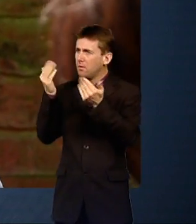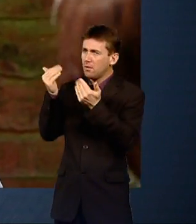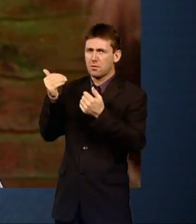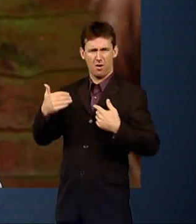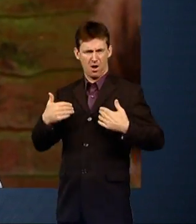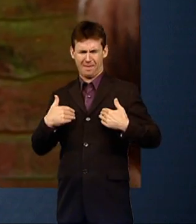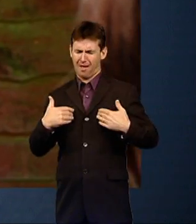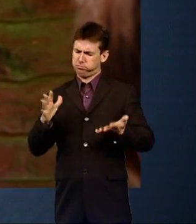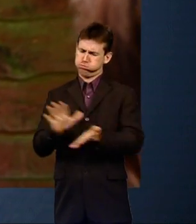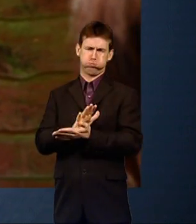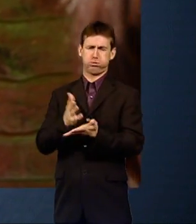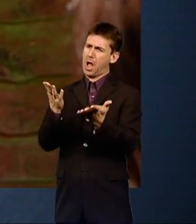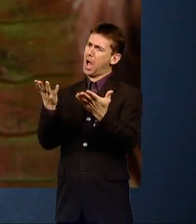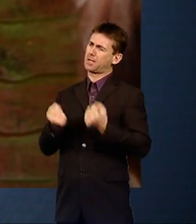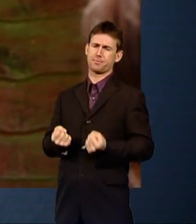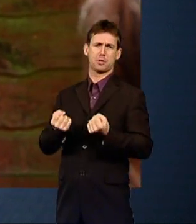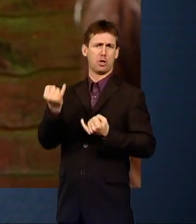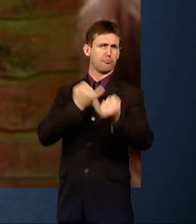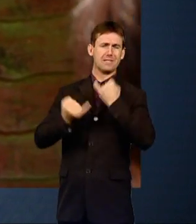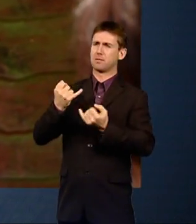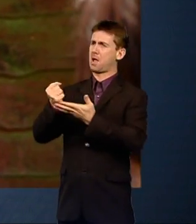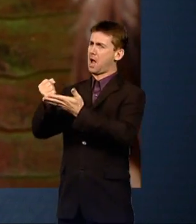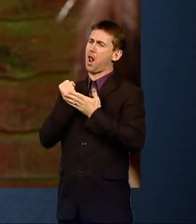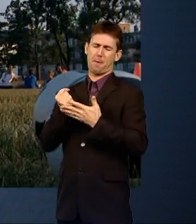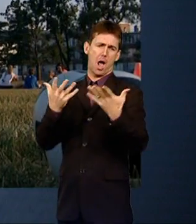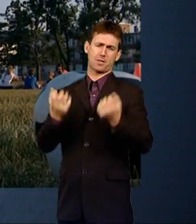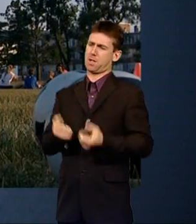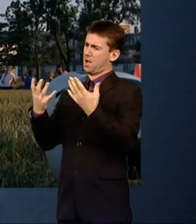take any criticism from anywhere, and any out from anywhere.